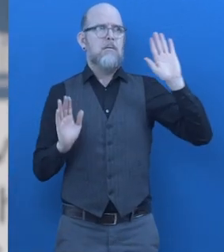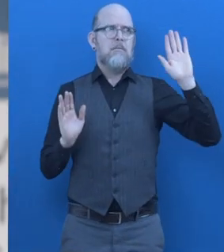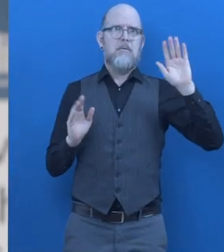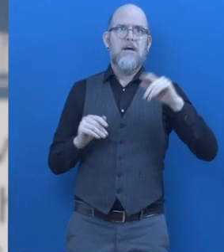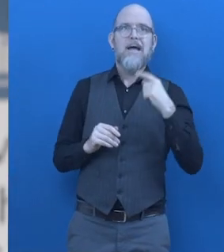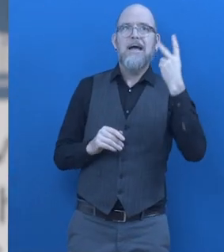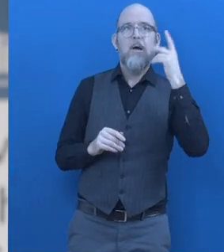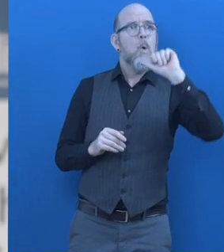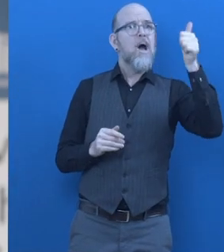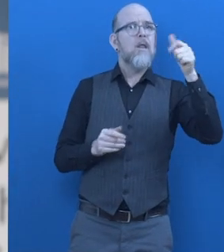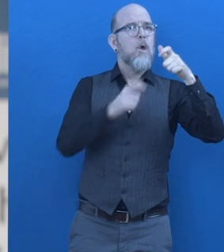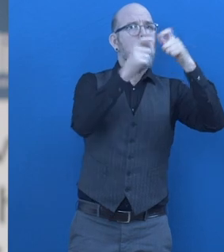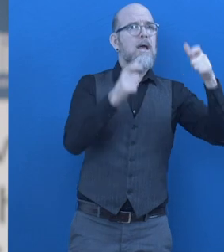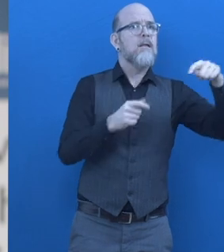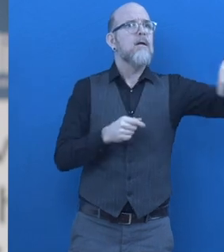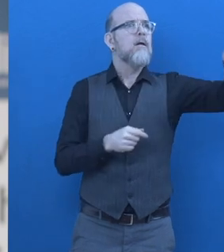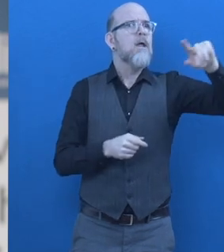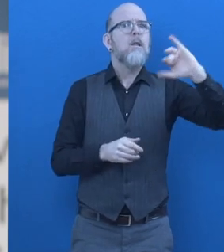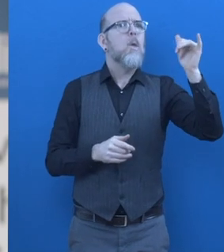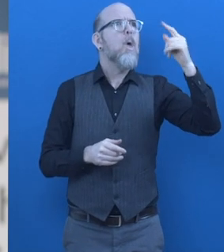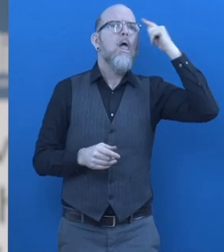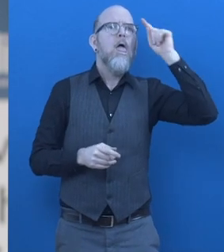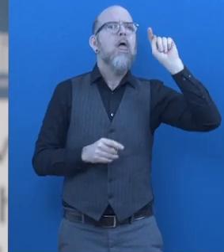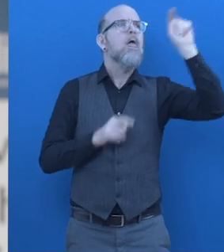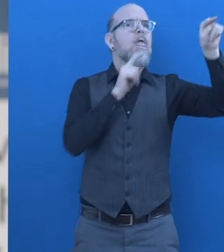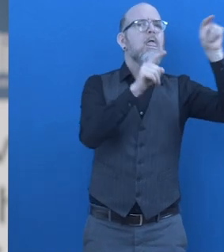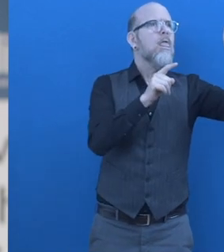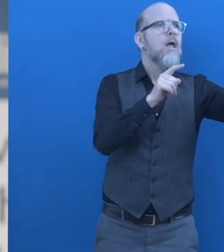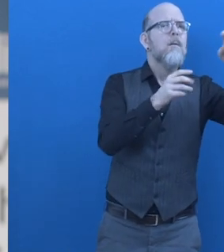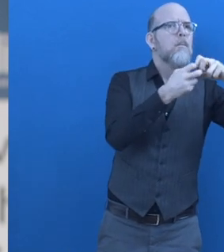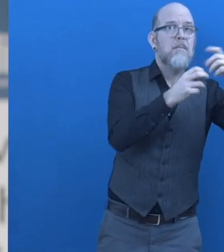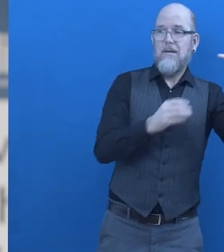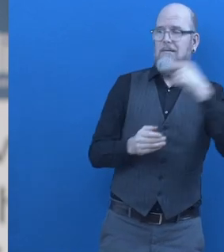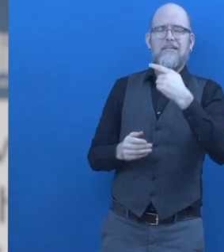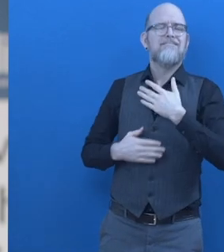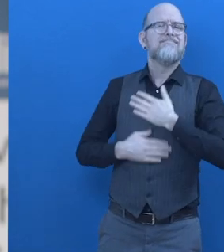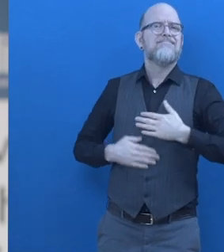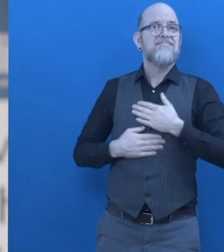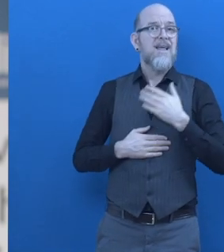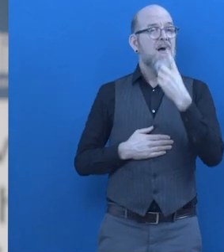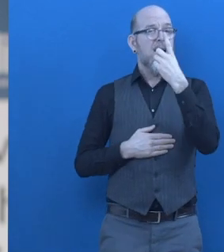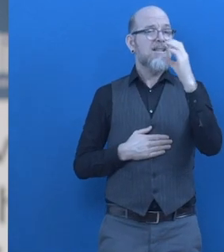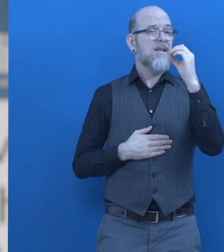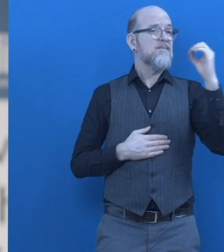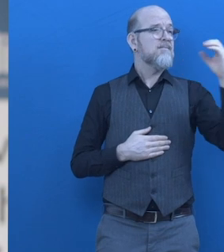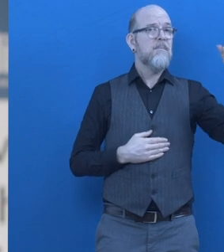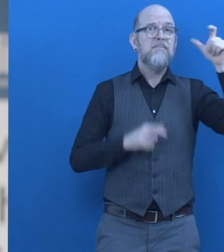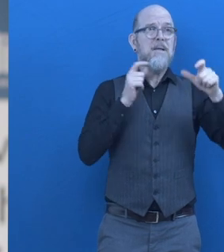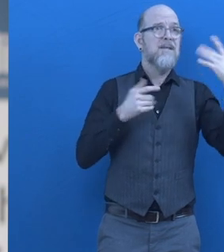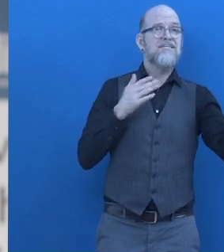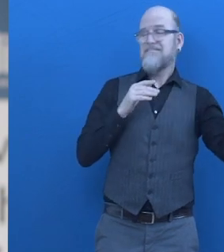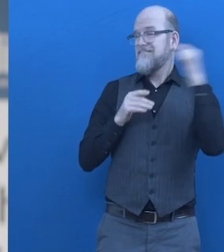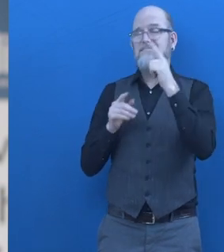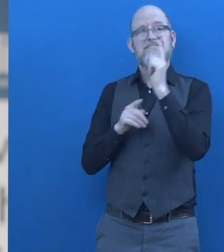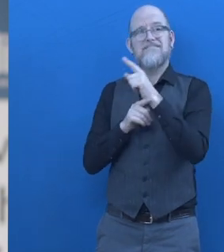and certainly in the past 10 years, the tens of thousands of people have demonstrated the value for money that this brings to the